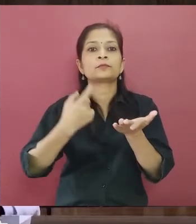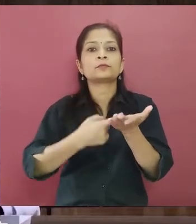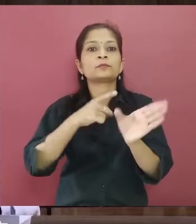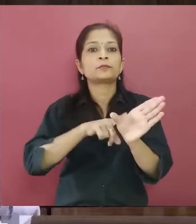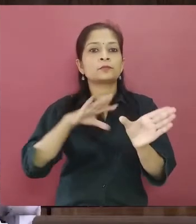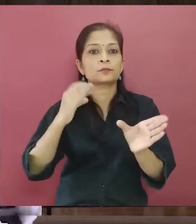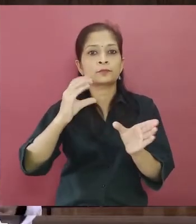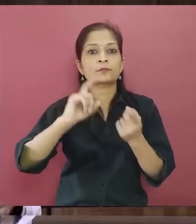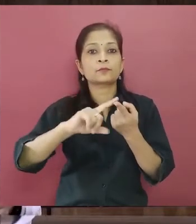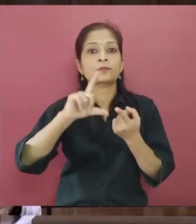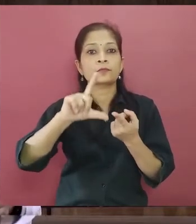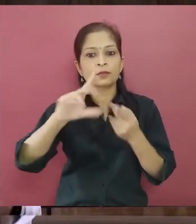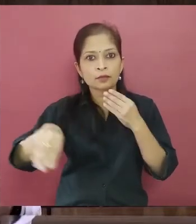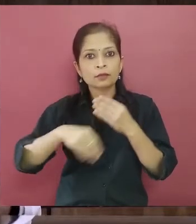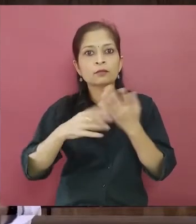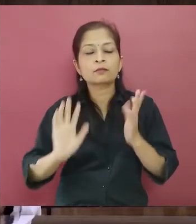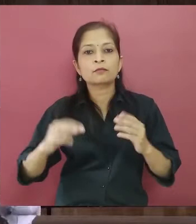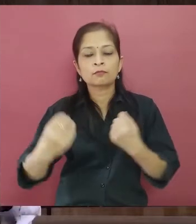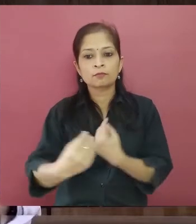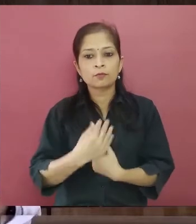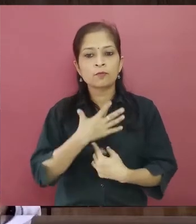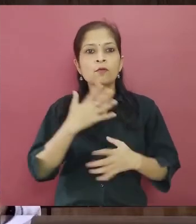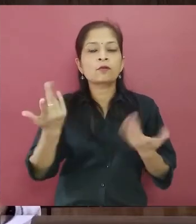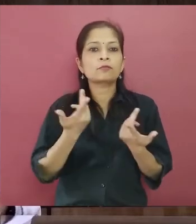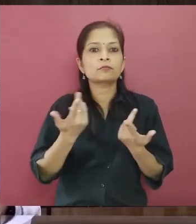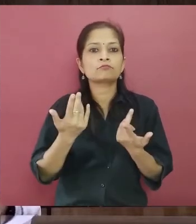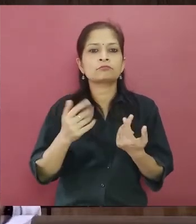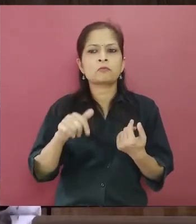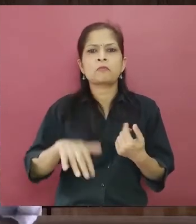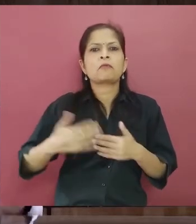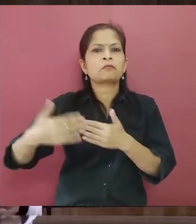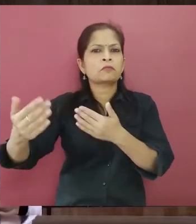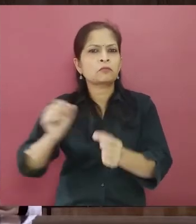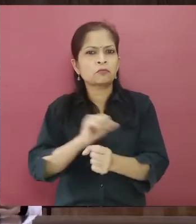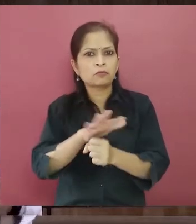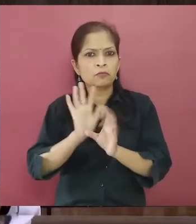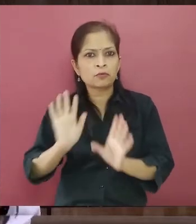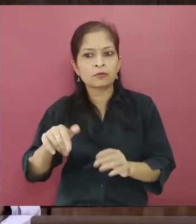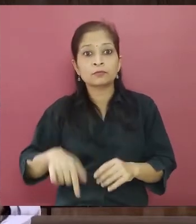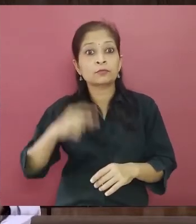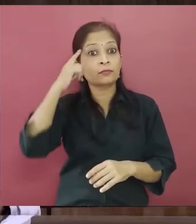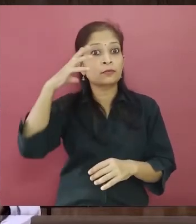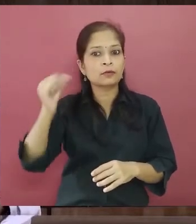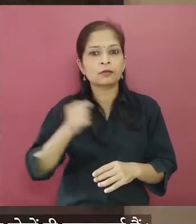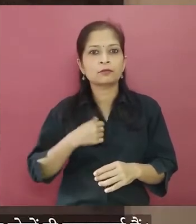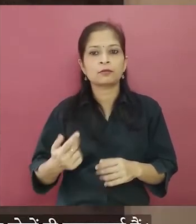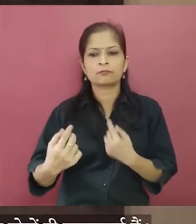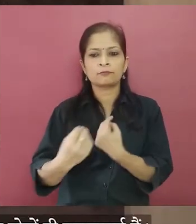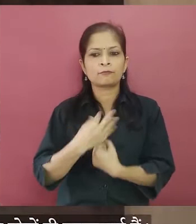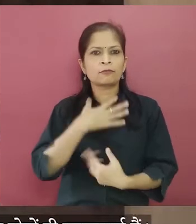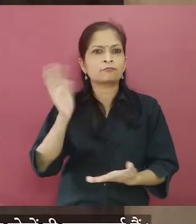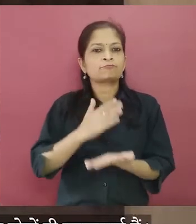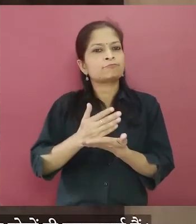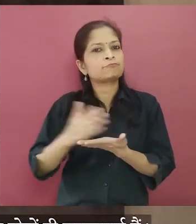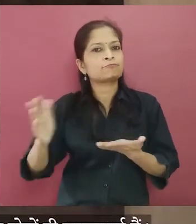infection for the long term and is able to quickly produce antibodies later on also if you get this infection therefore